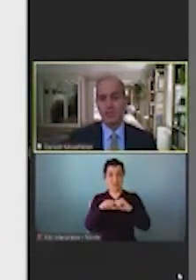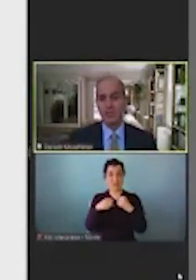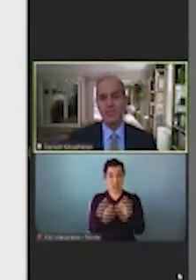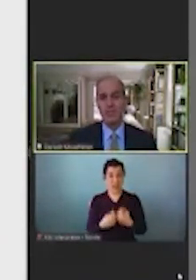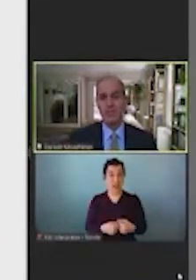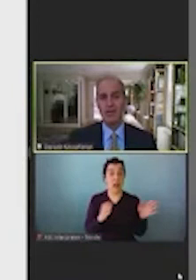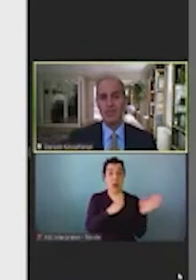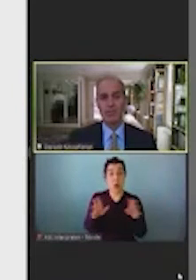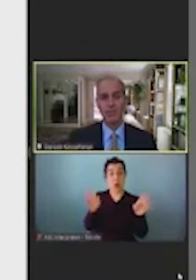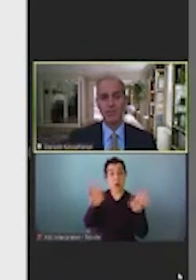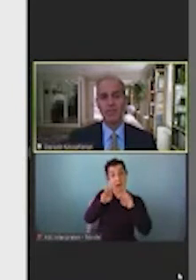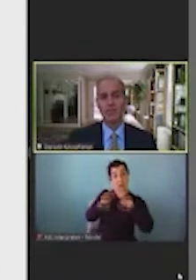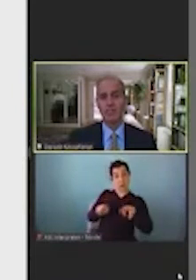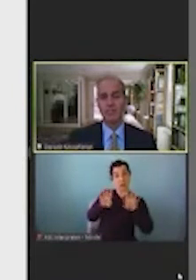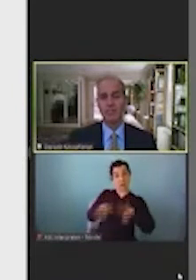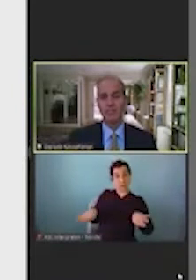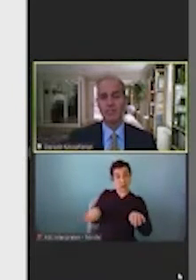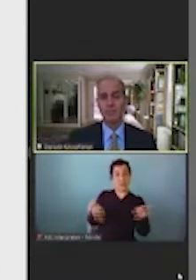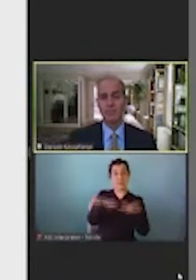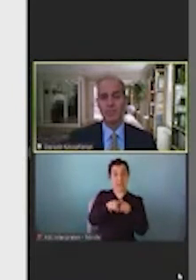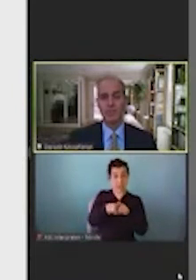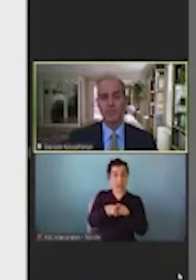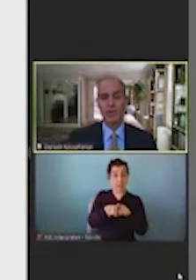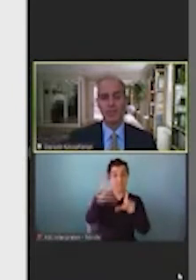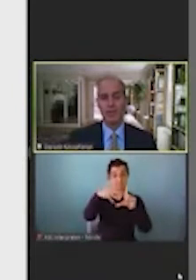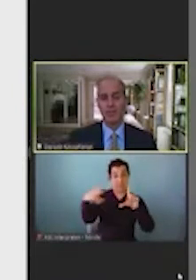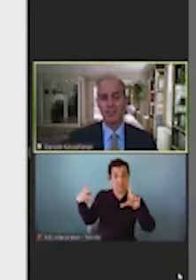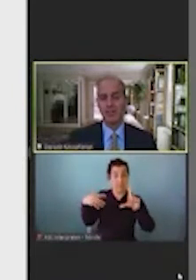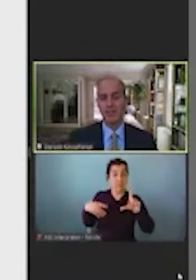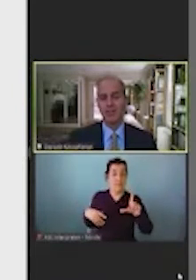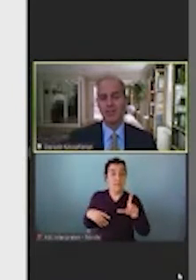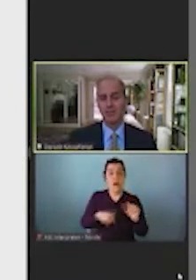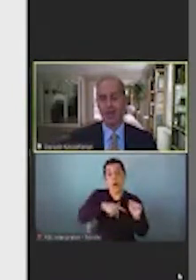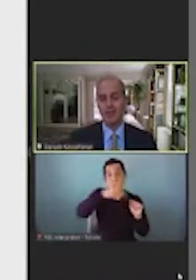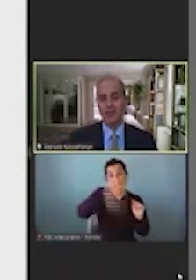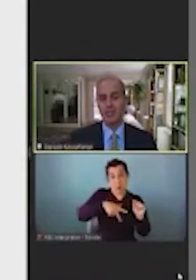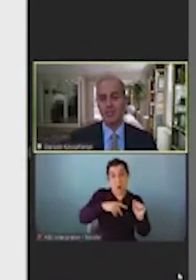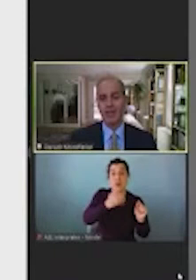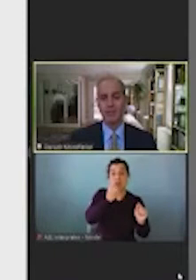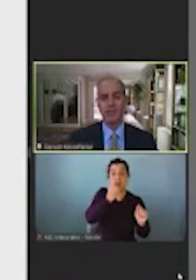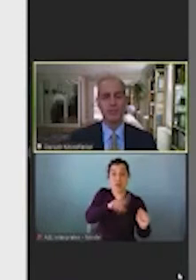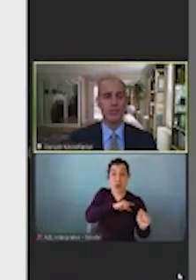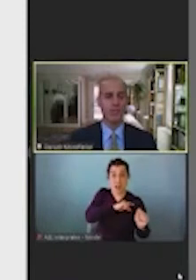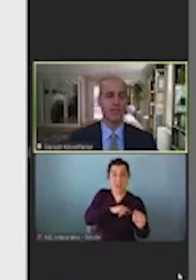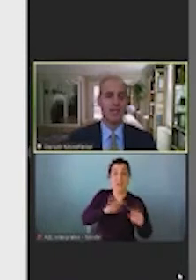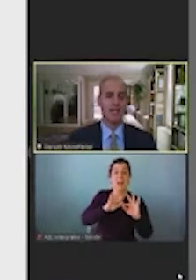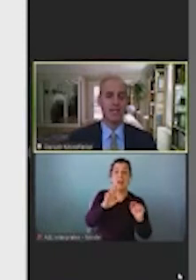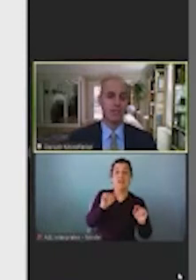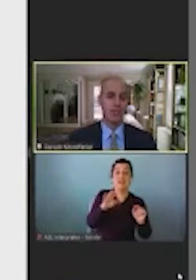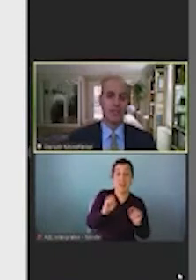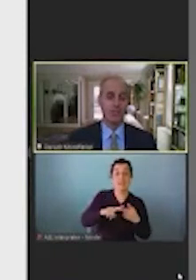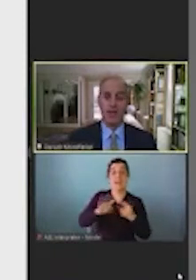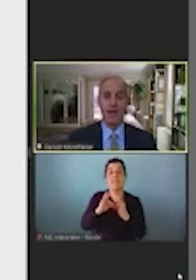look at children, this is a similar graph for children. This is the percentage with poor nutritional quality by race, by income, family income, and by household food security.